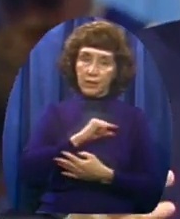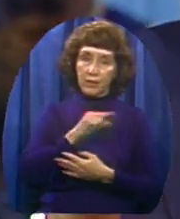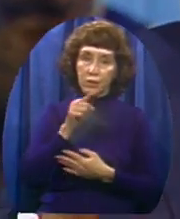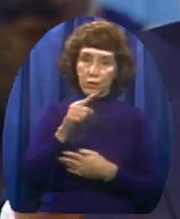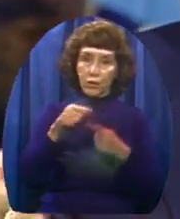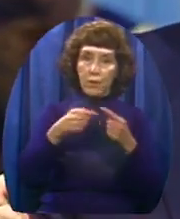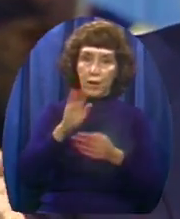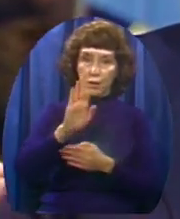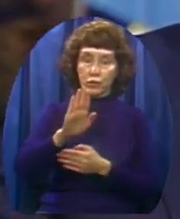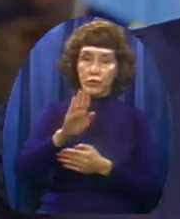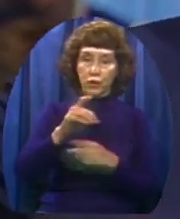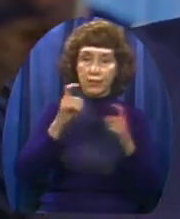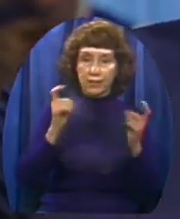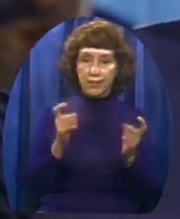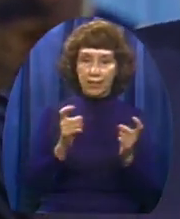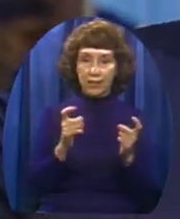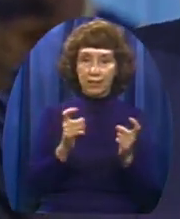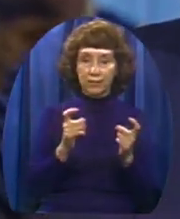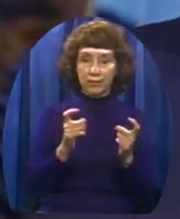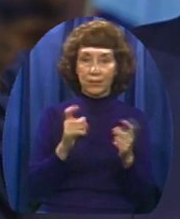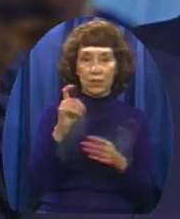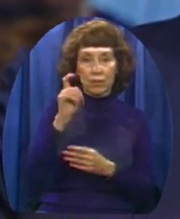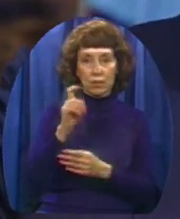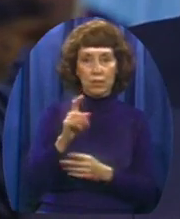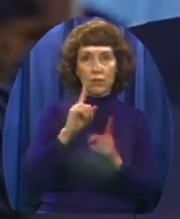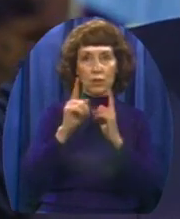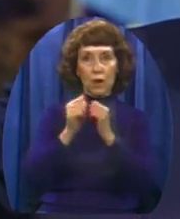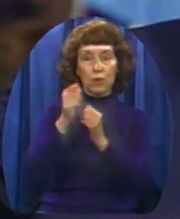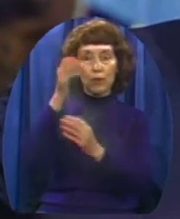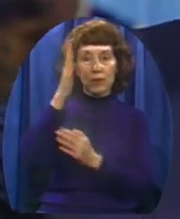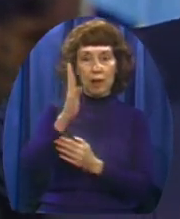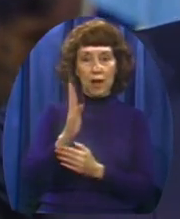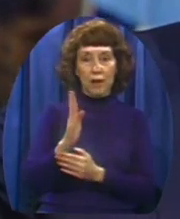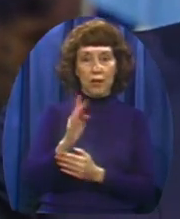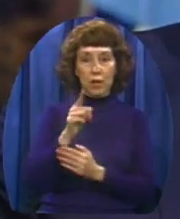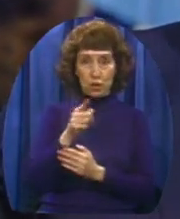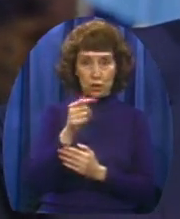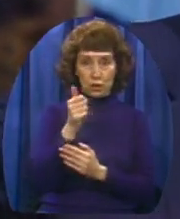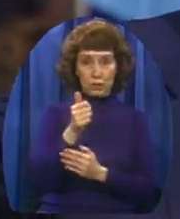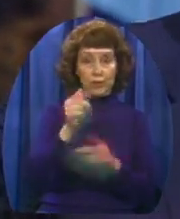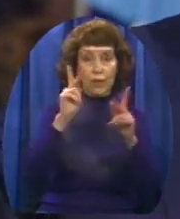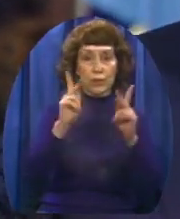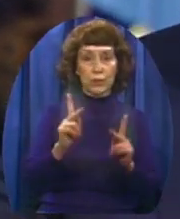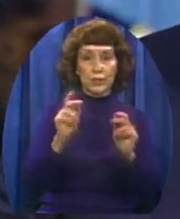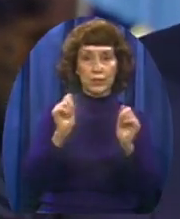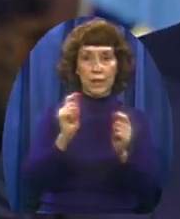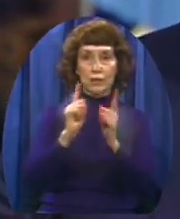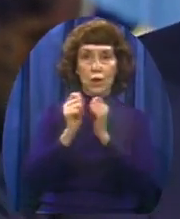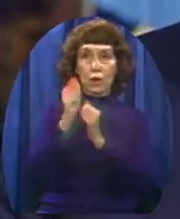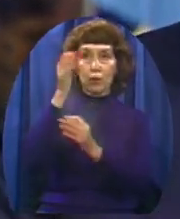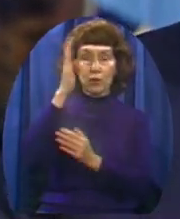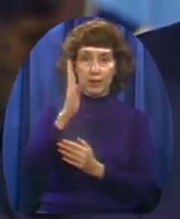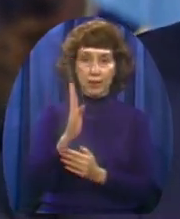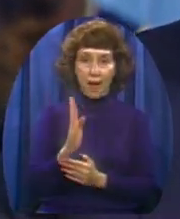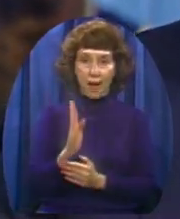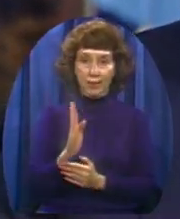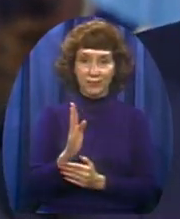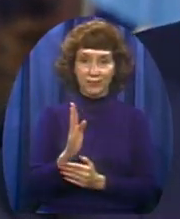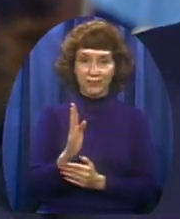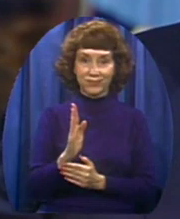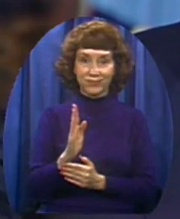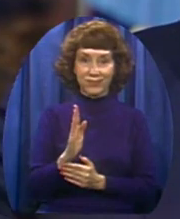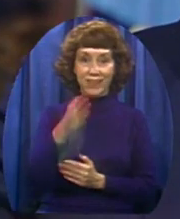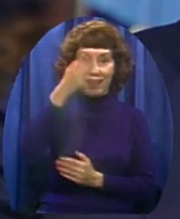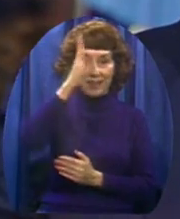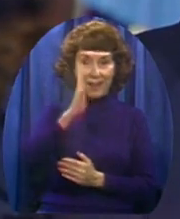family problem You want family counseling It's all here waiting for you No charge Just come If you want to join our church today We invite you into